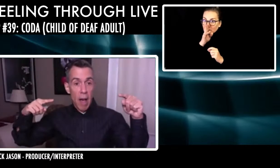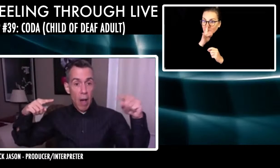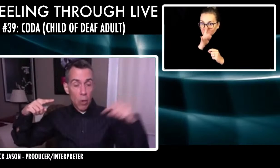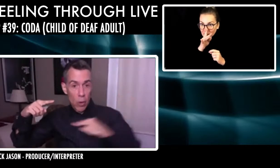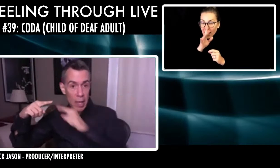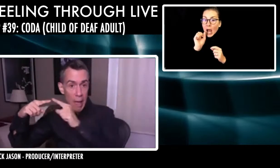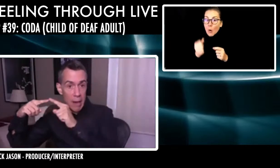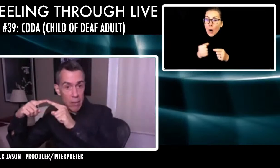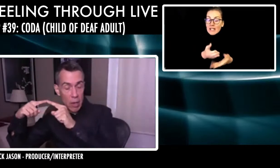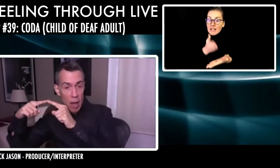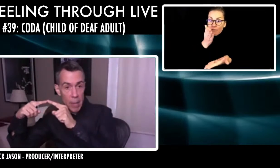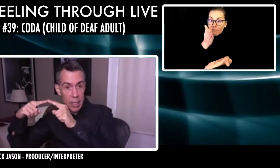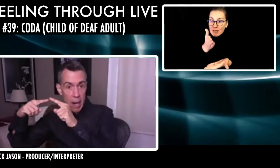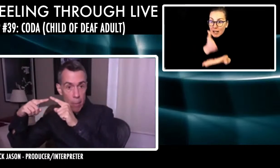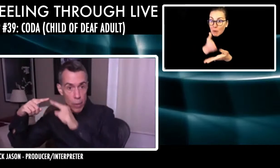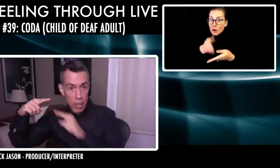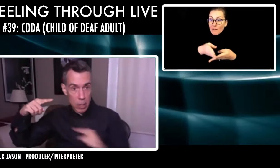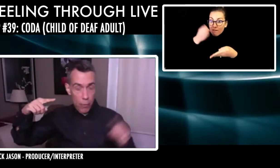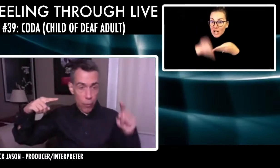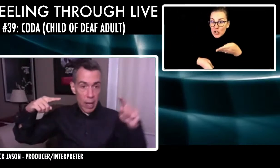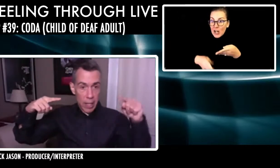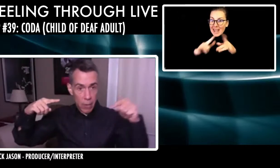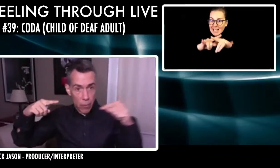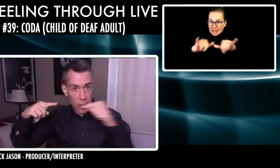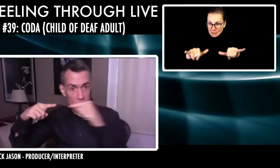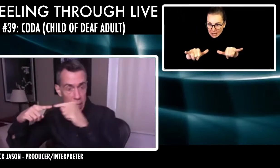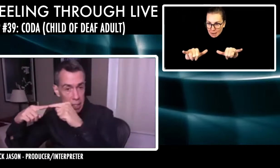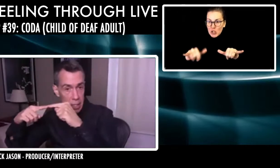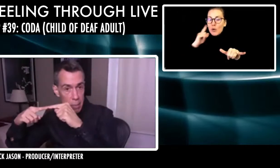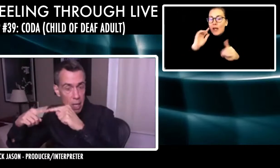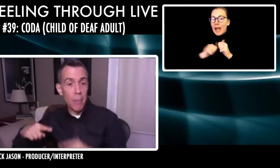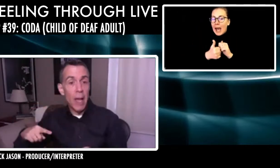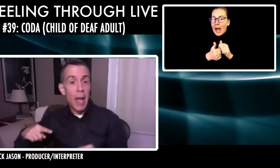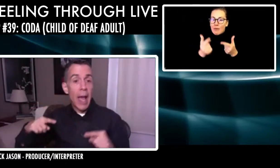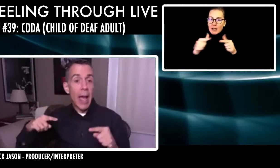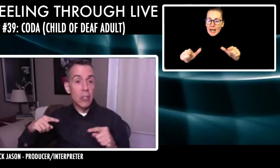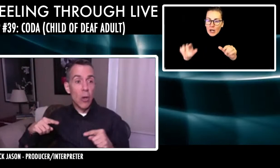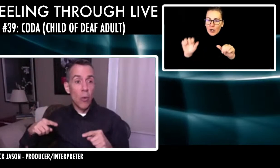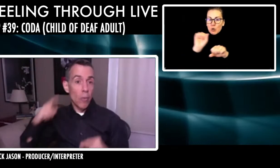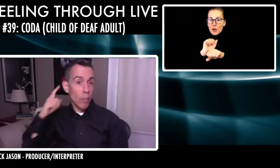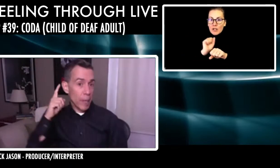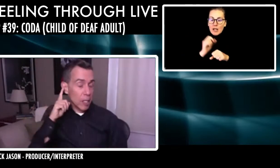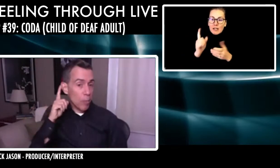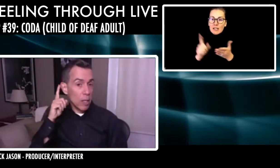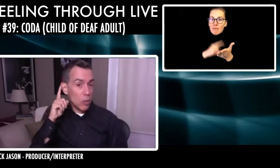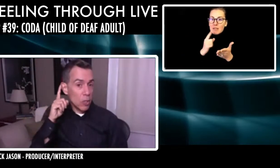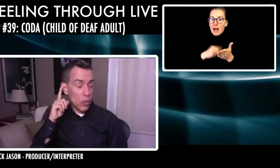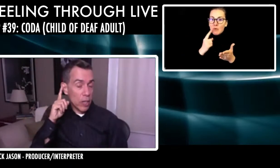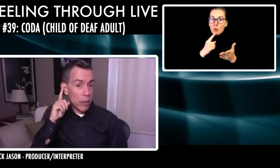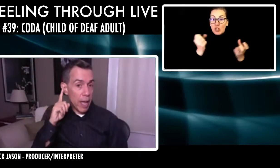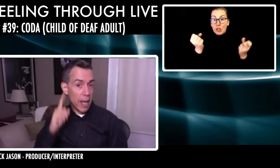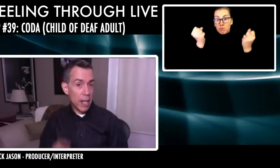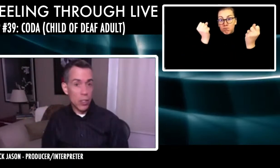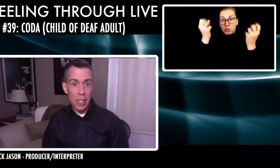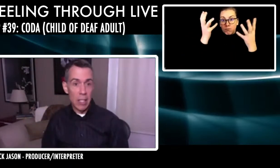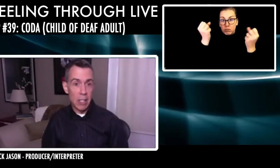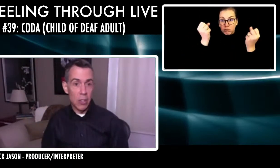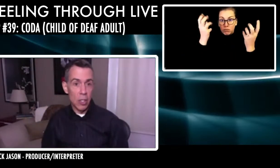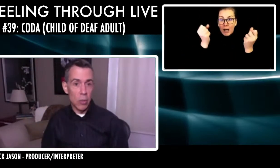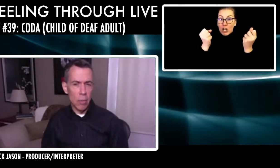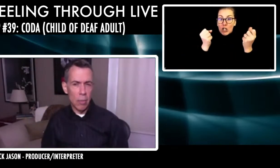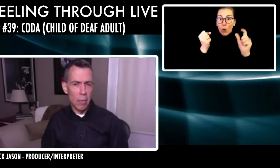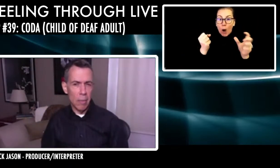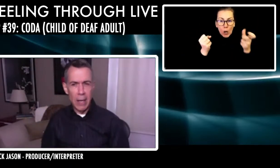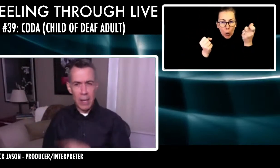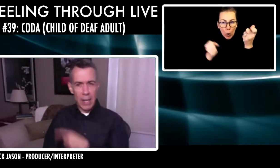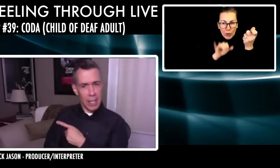I'll go to the end of the comment and I'll bring it to the front and then finish it at the same time. And so, because Marley uses her hearing aid and she listens,